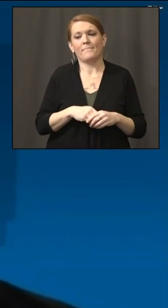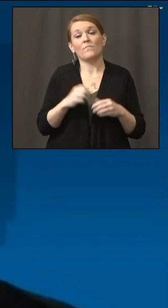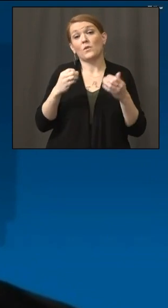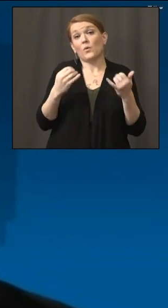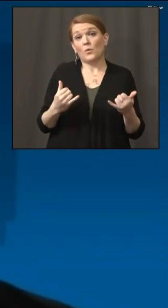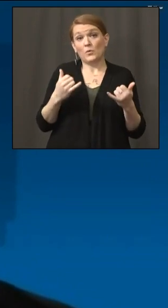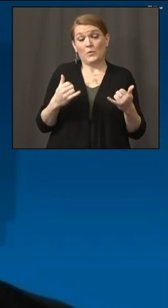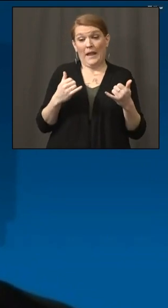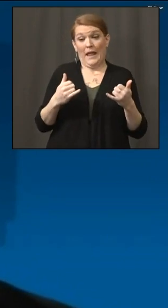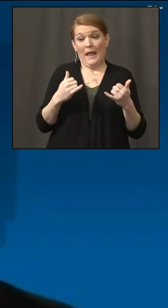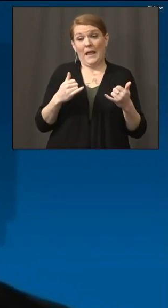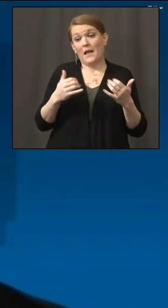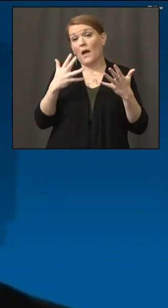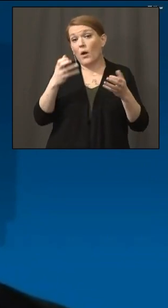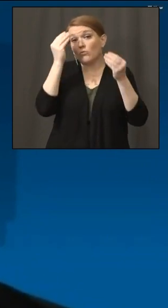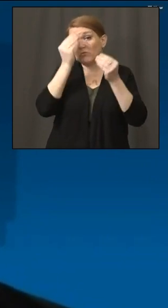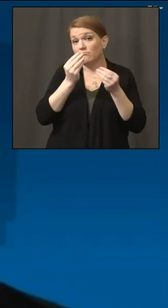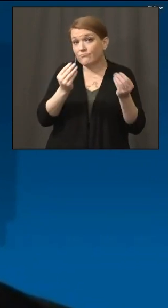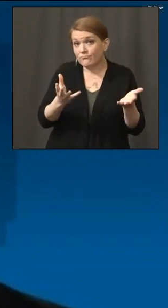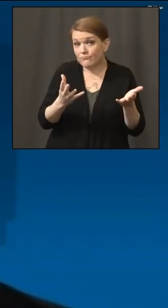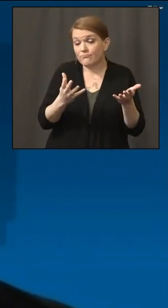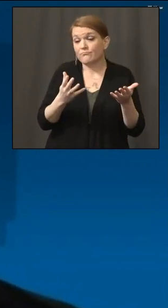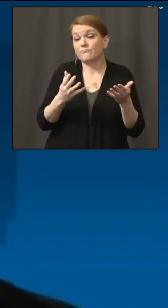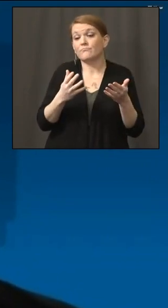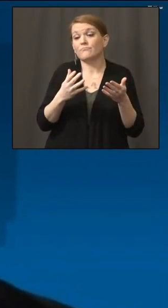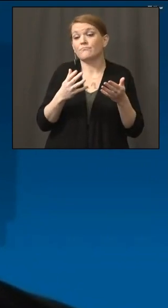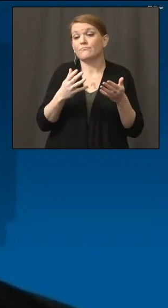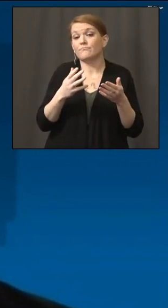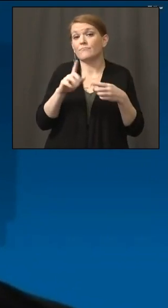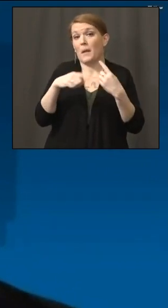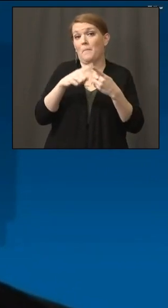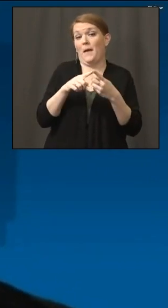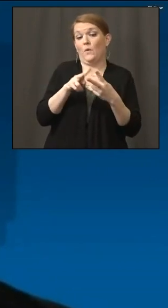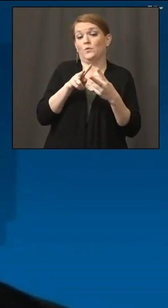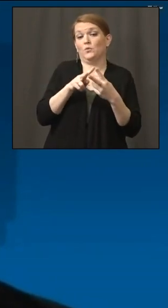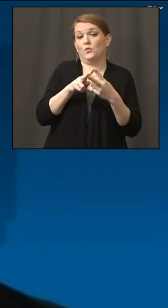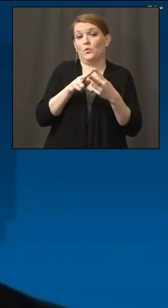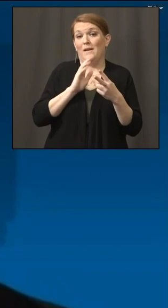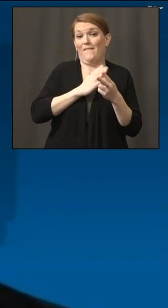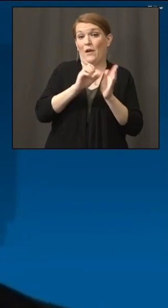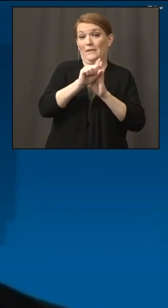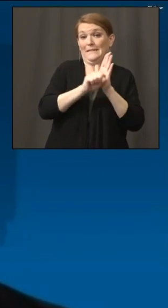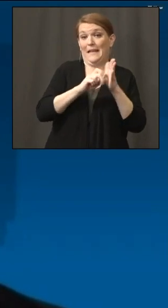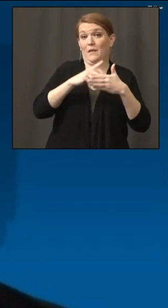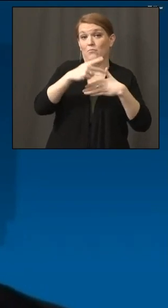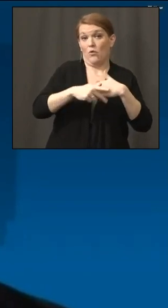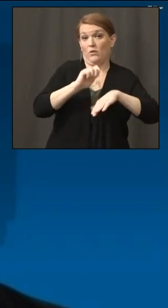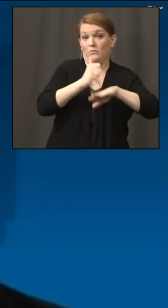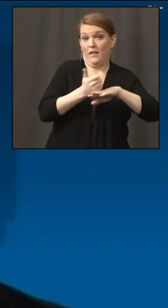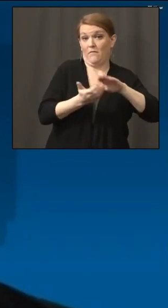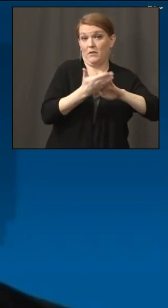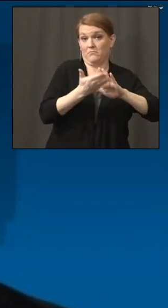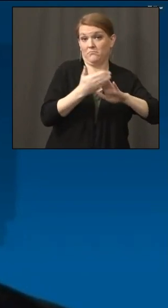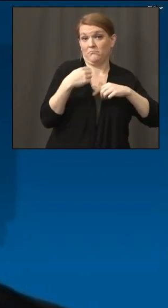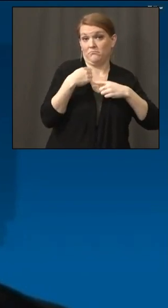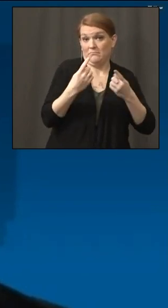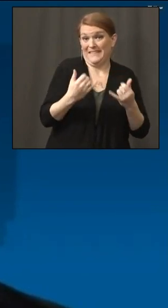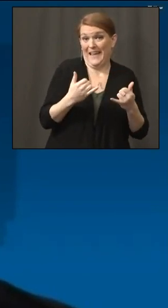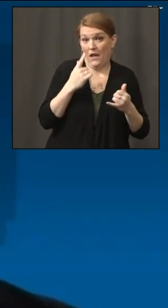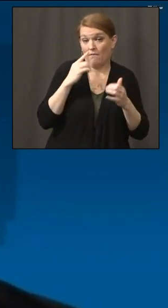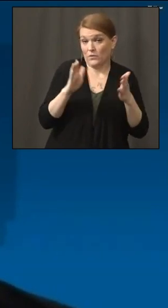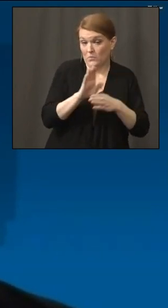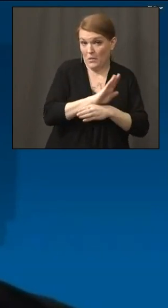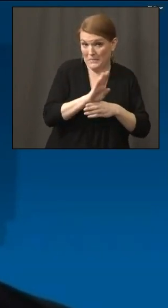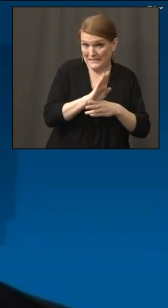update everyone on two of the main state programs that we have actively going now for small businesses,